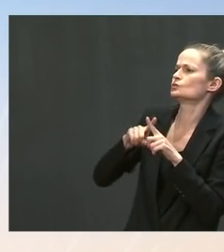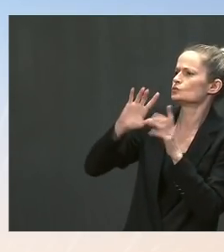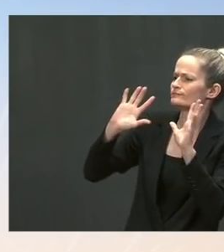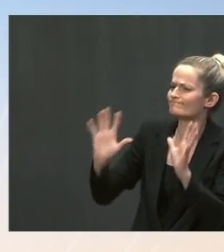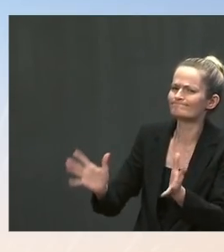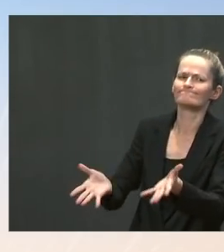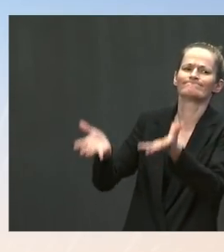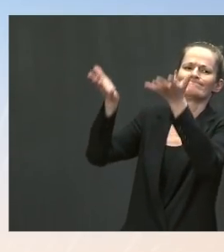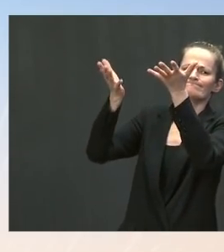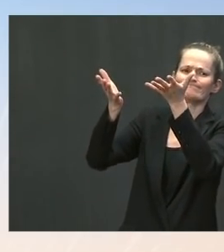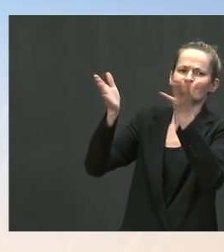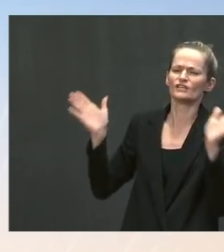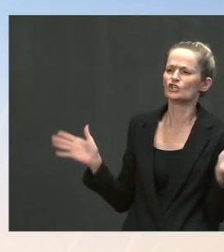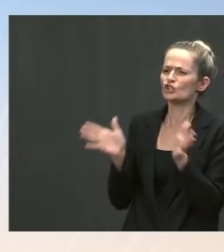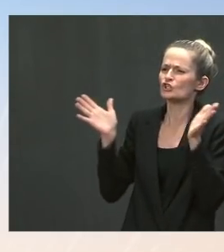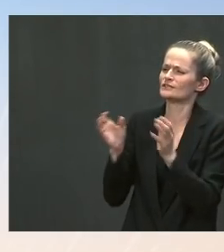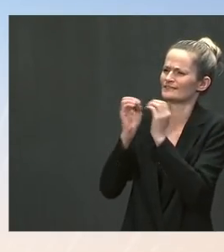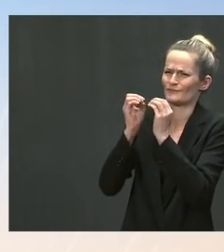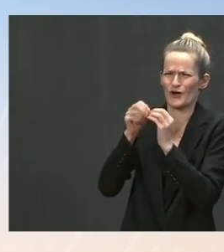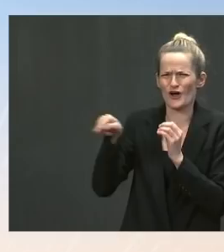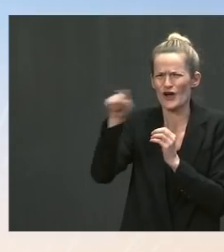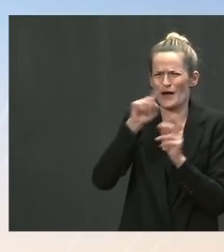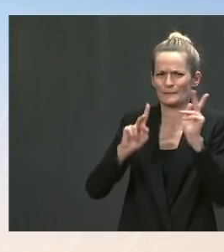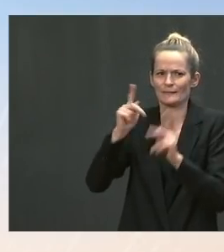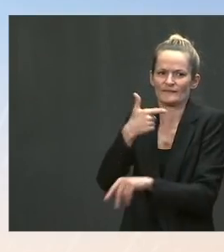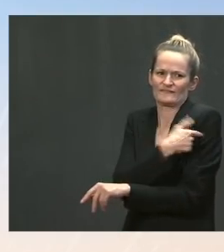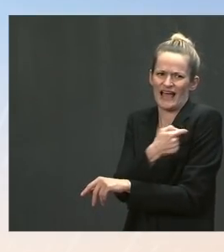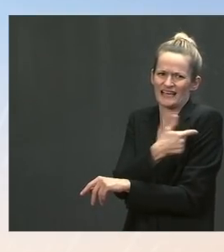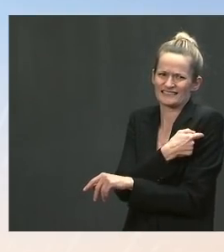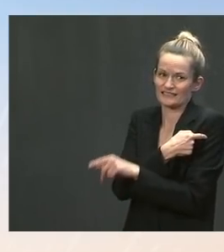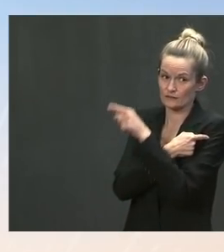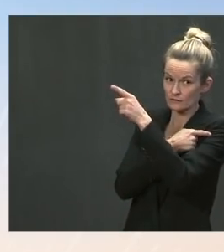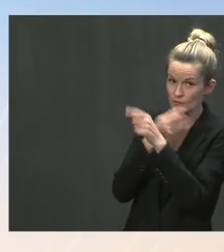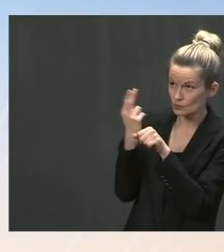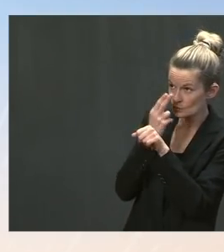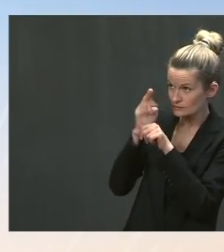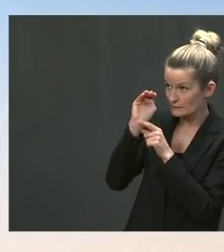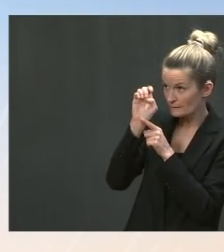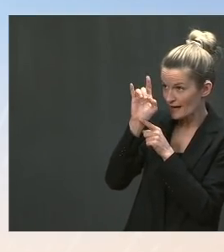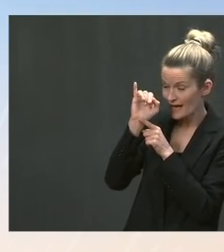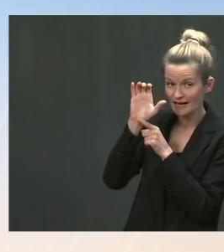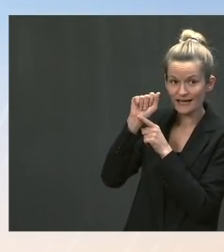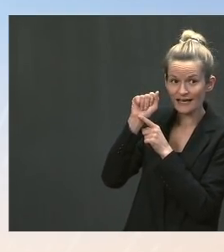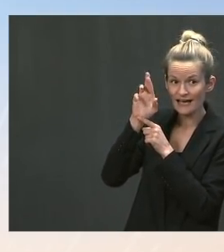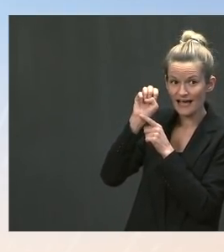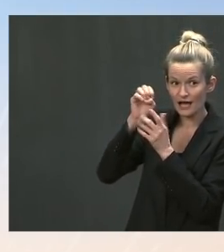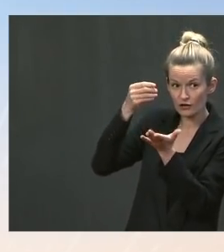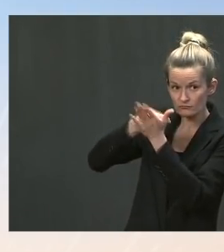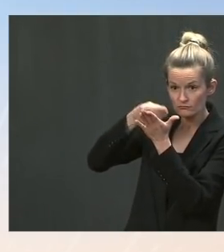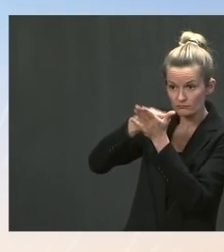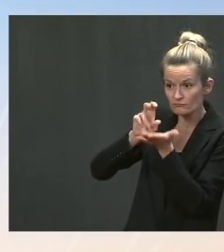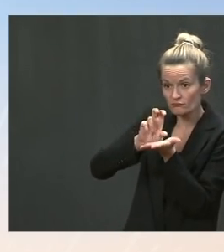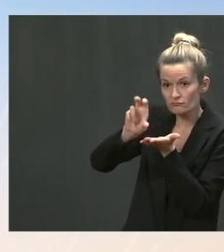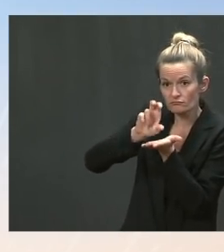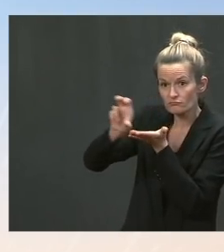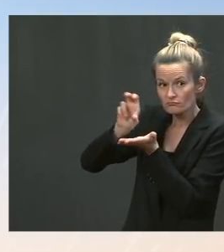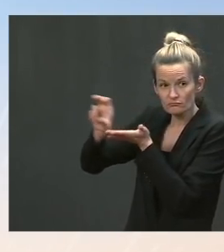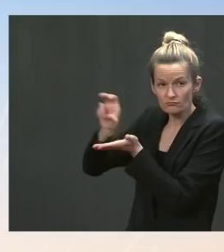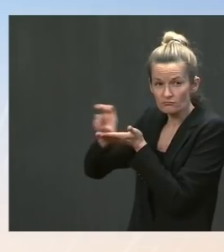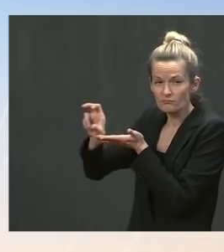using Medicare dollars and linking that to nursing homes? Is it regulatory action? What sorts of things